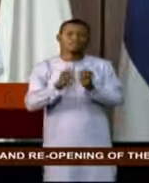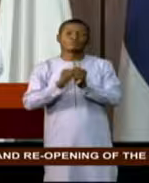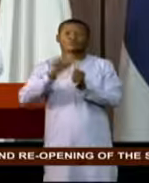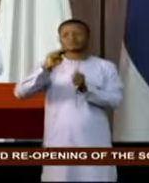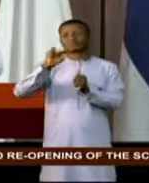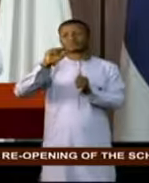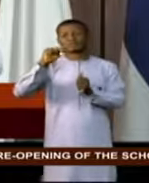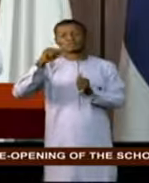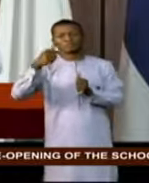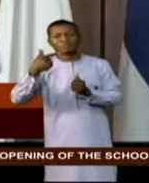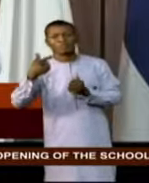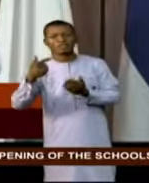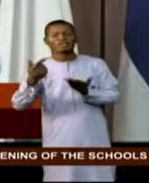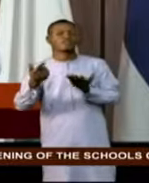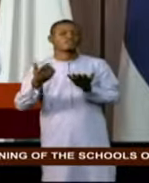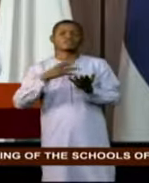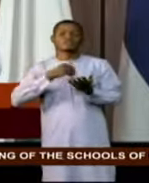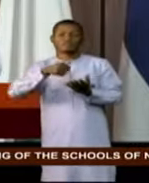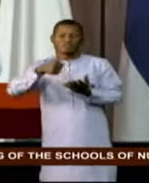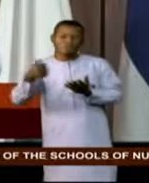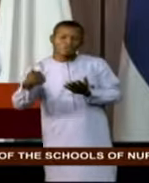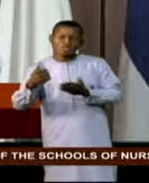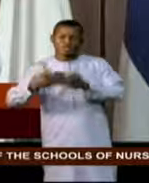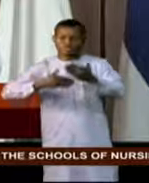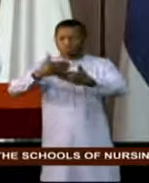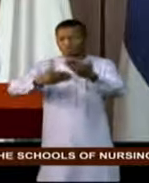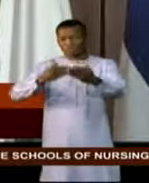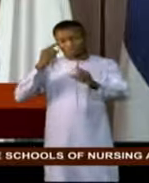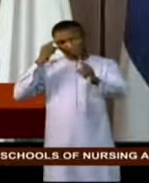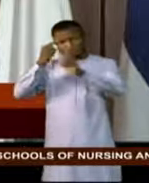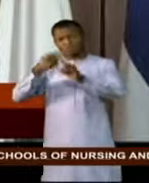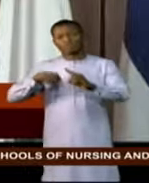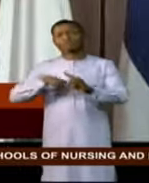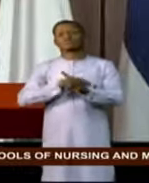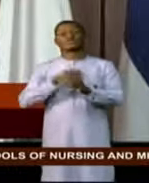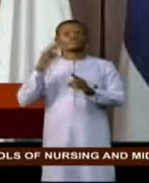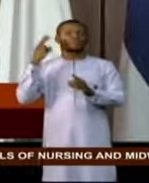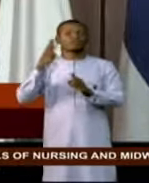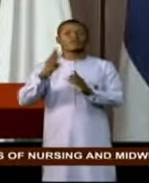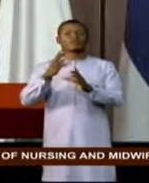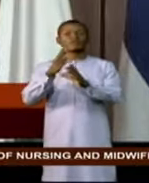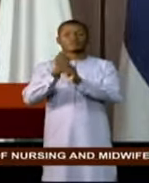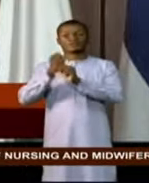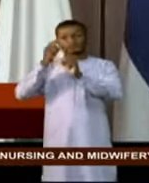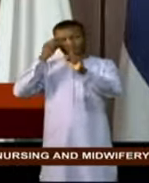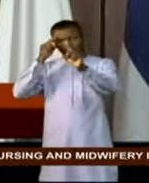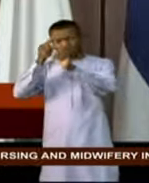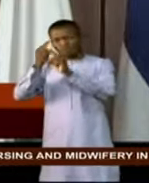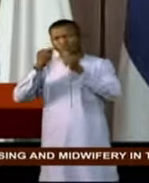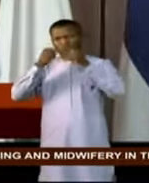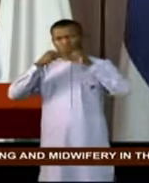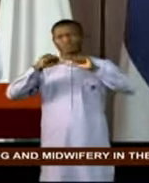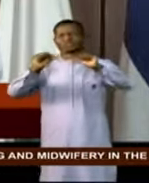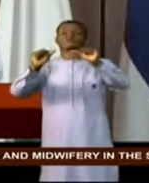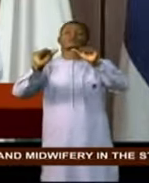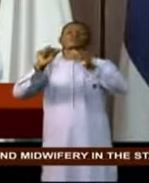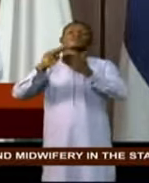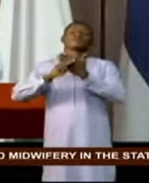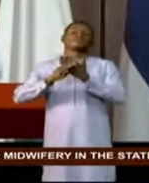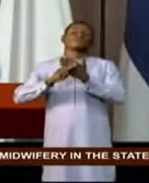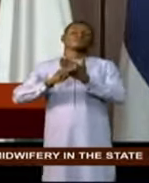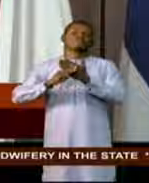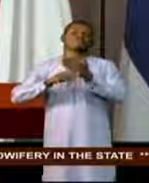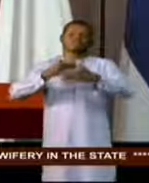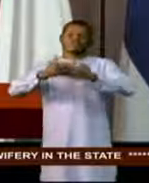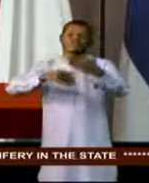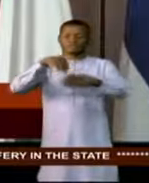Going forward, we will invigorate the goal achievement process as a grassroot